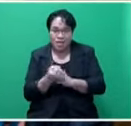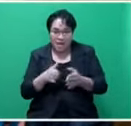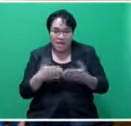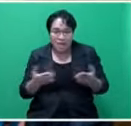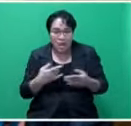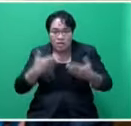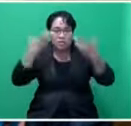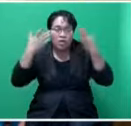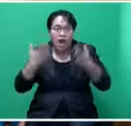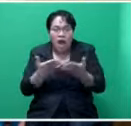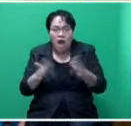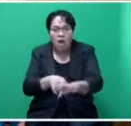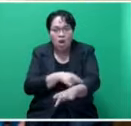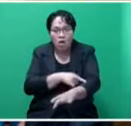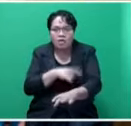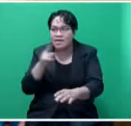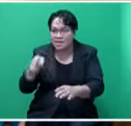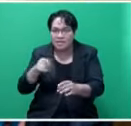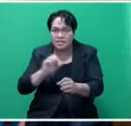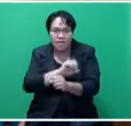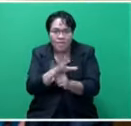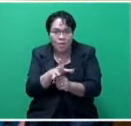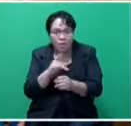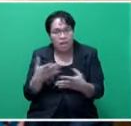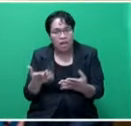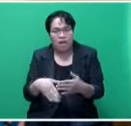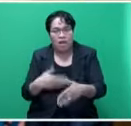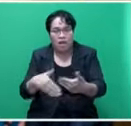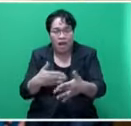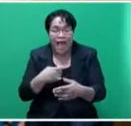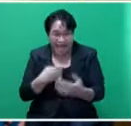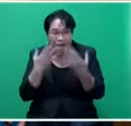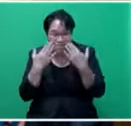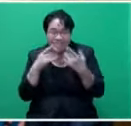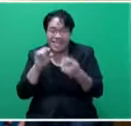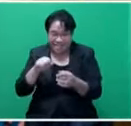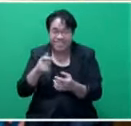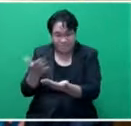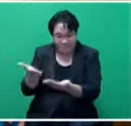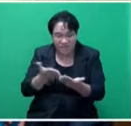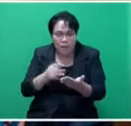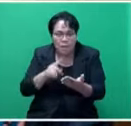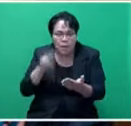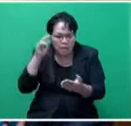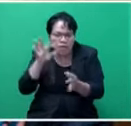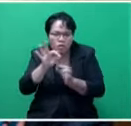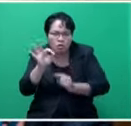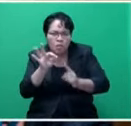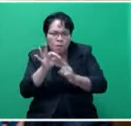we don't know how long this global pandemic will last. I appreciate what they're bringing in, but we need to prioritize.